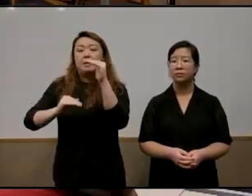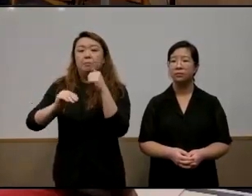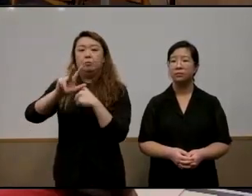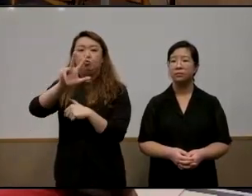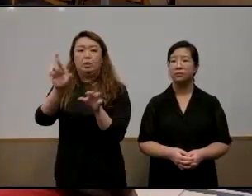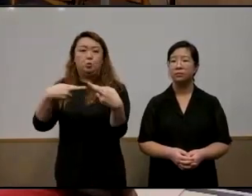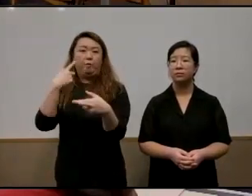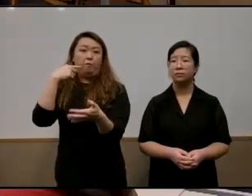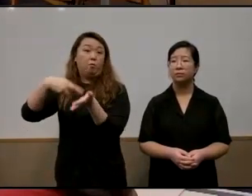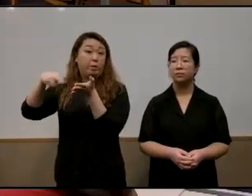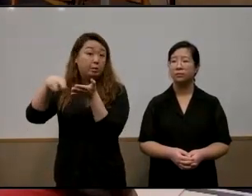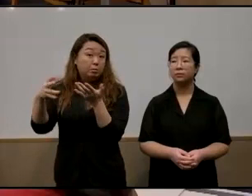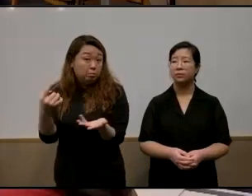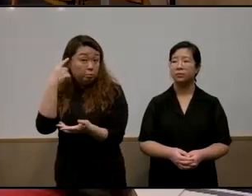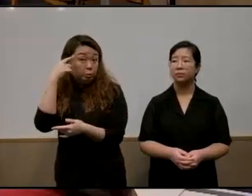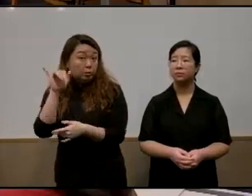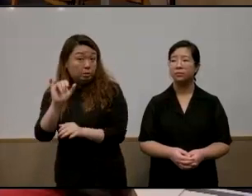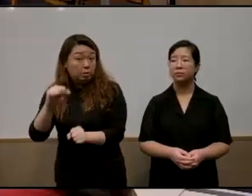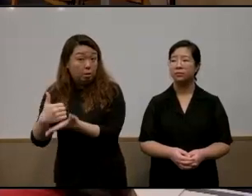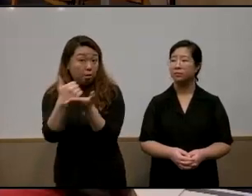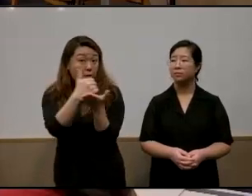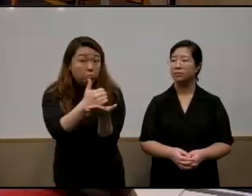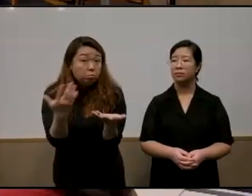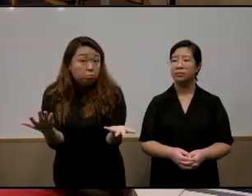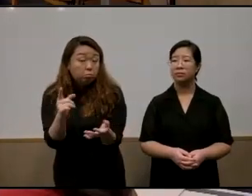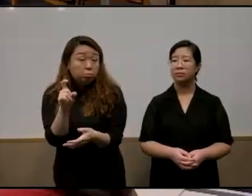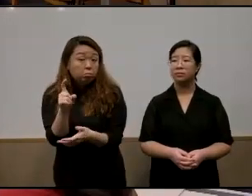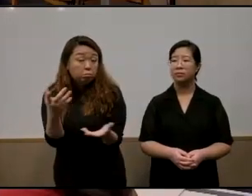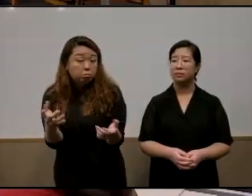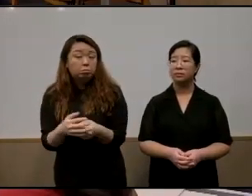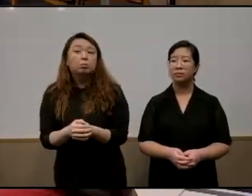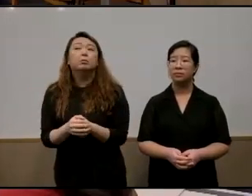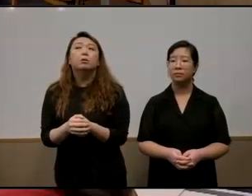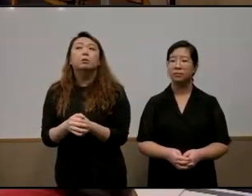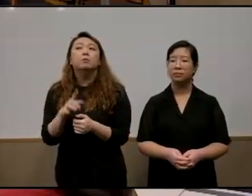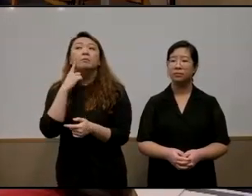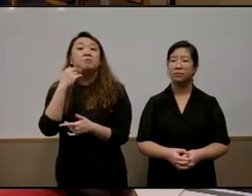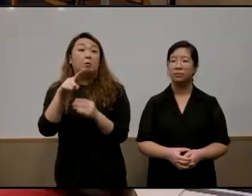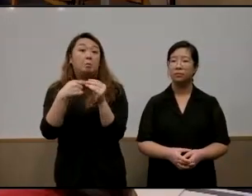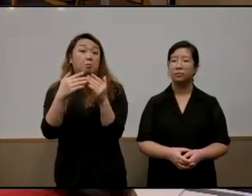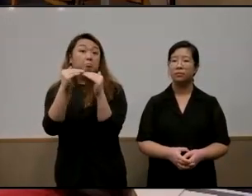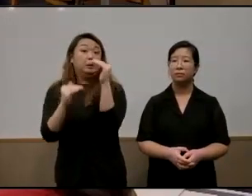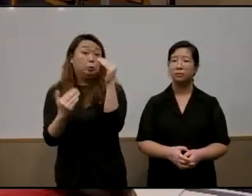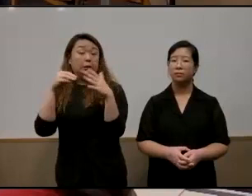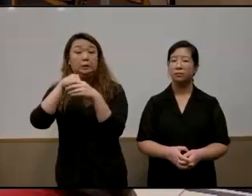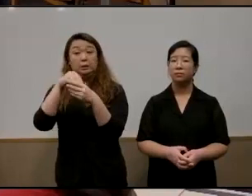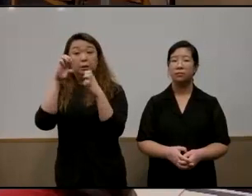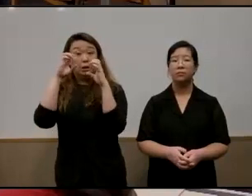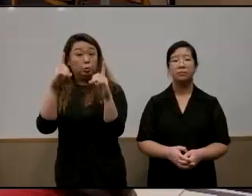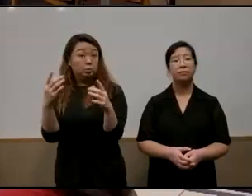for rental uh do you think that would address uh some of these issues that we talk about you know on inequality on education